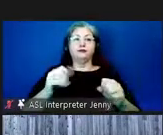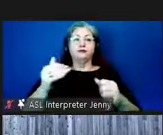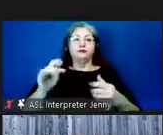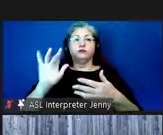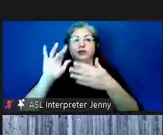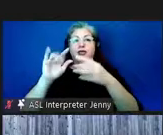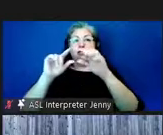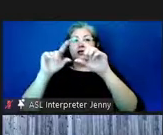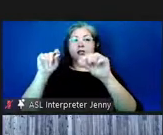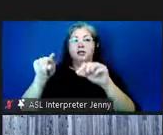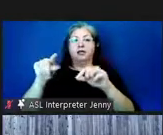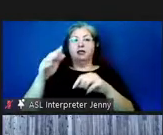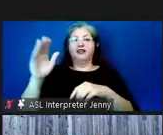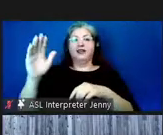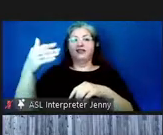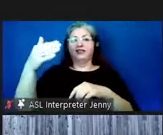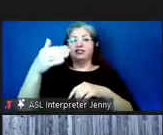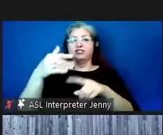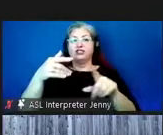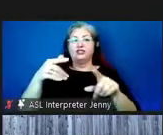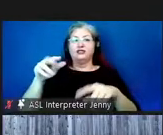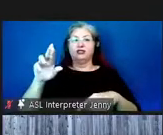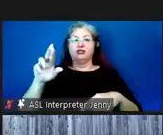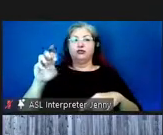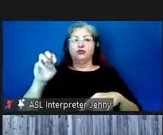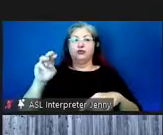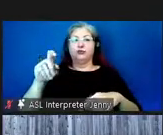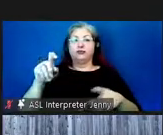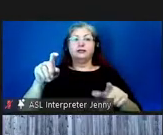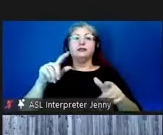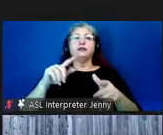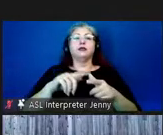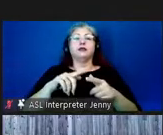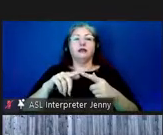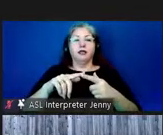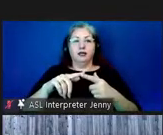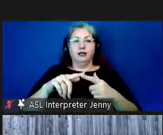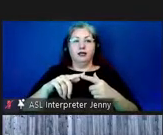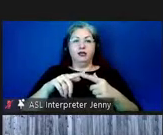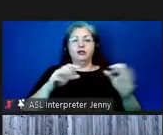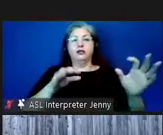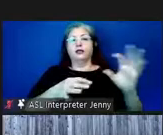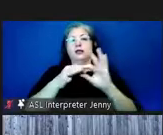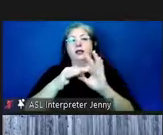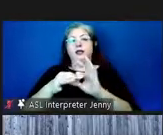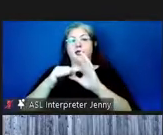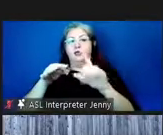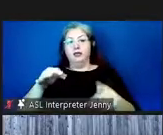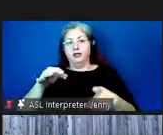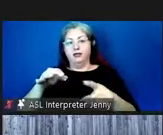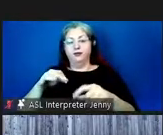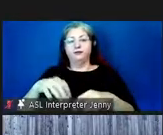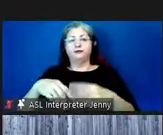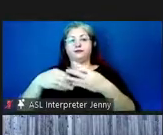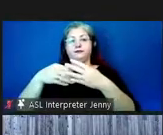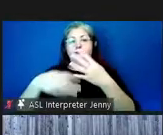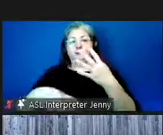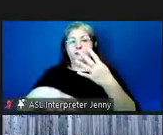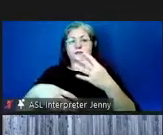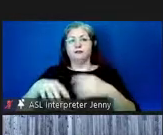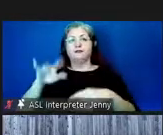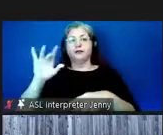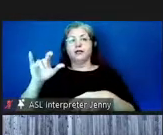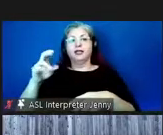the the fish version which will then take you here uh in glitch